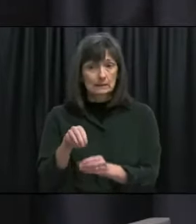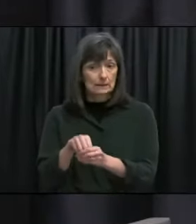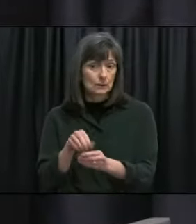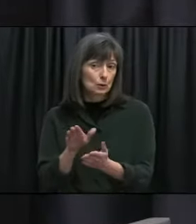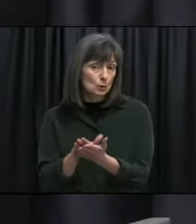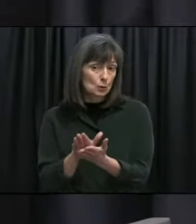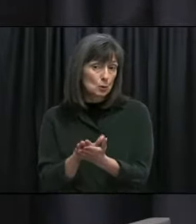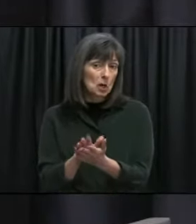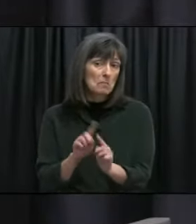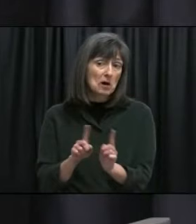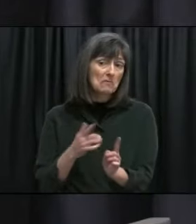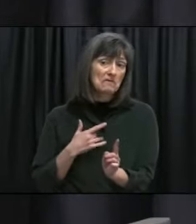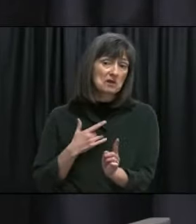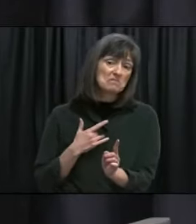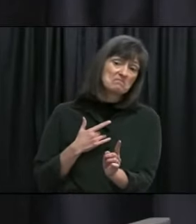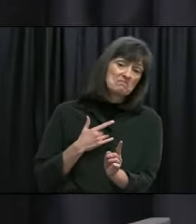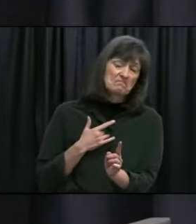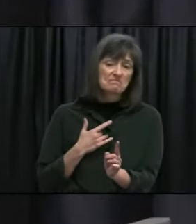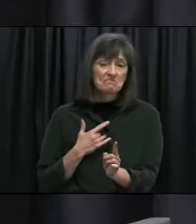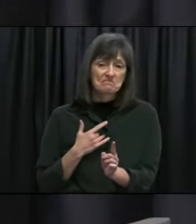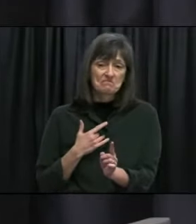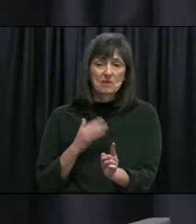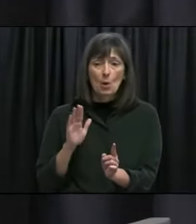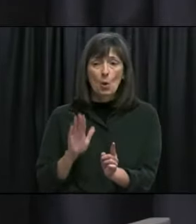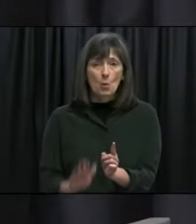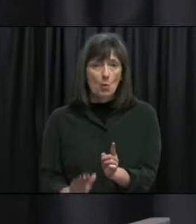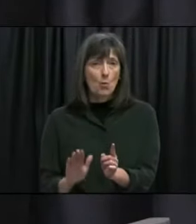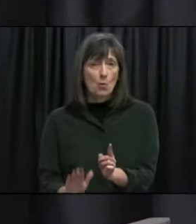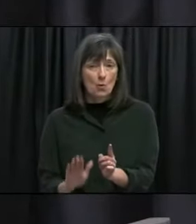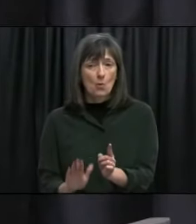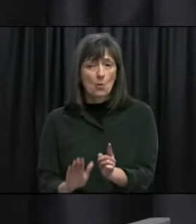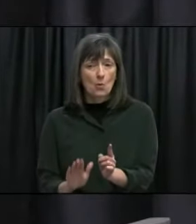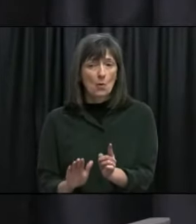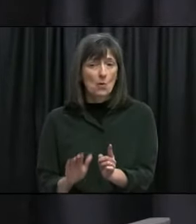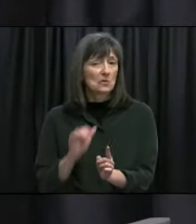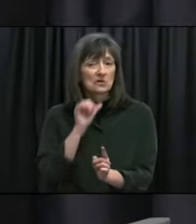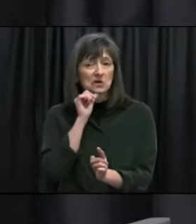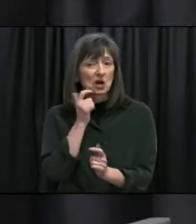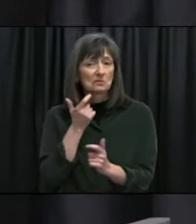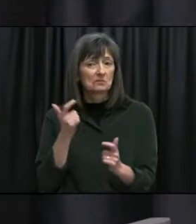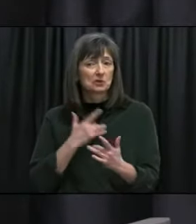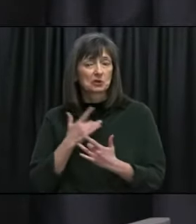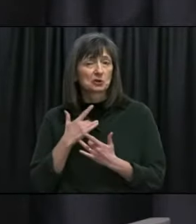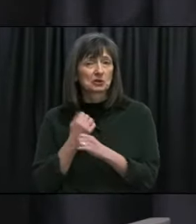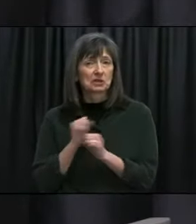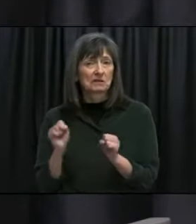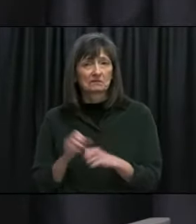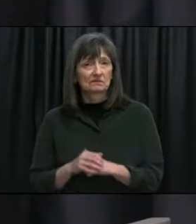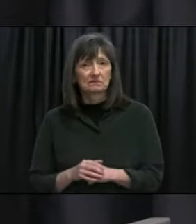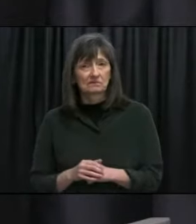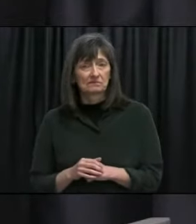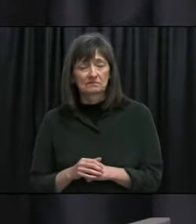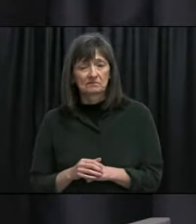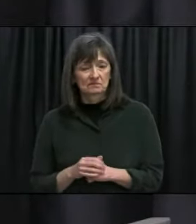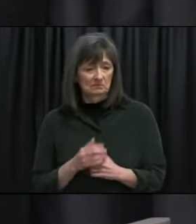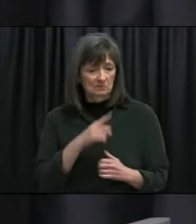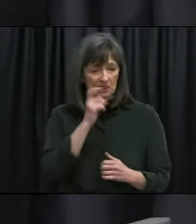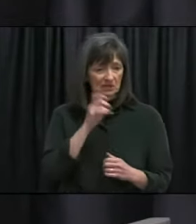where we don't see it you know a big safety issue at this point given where we are